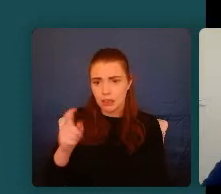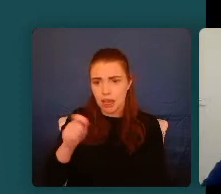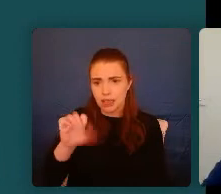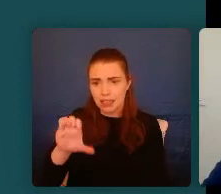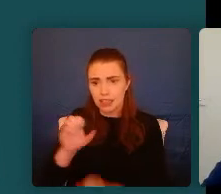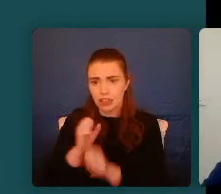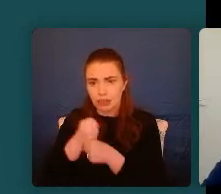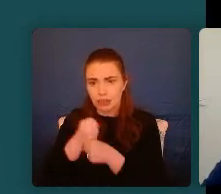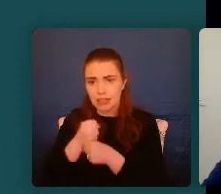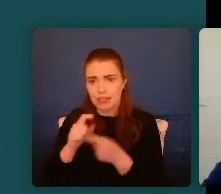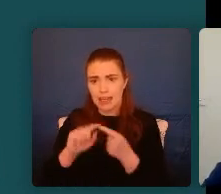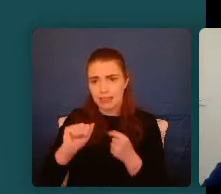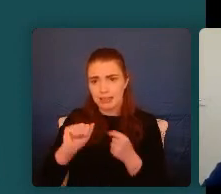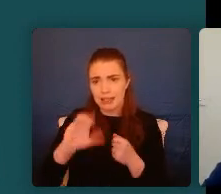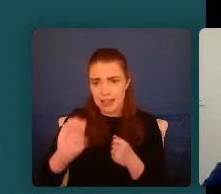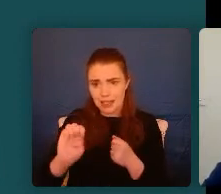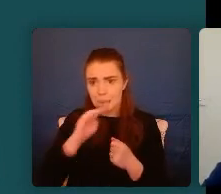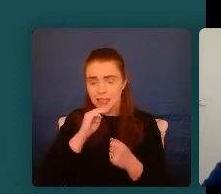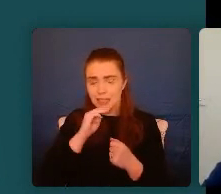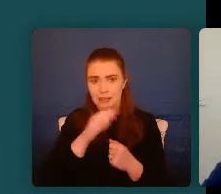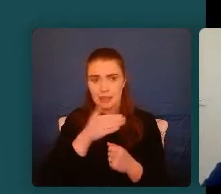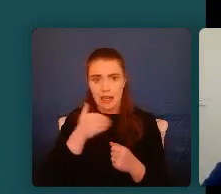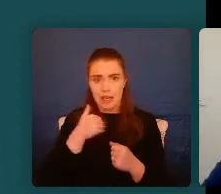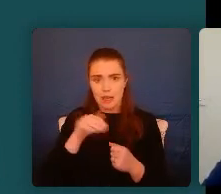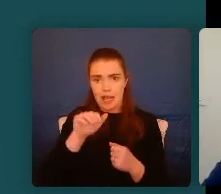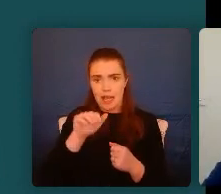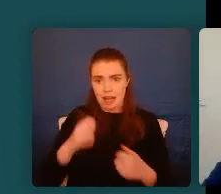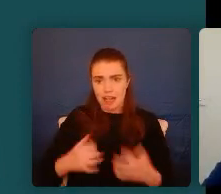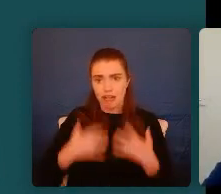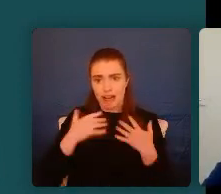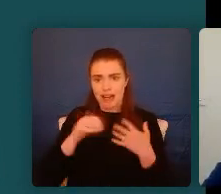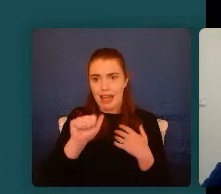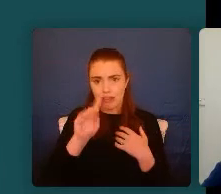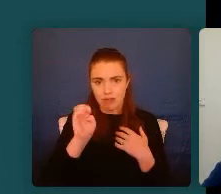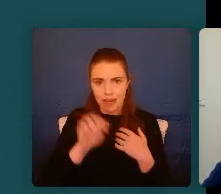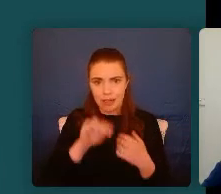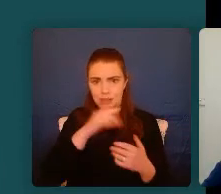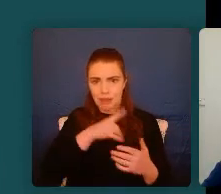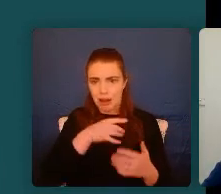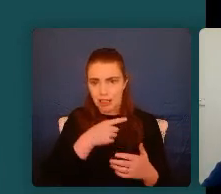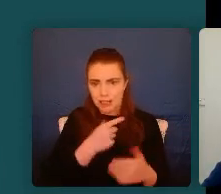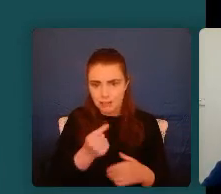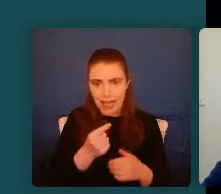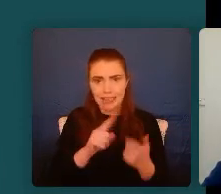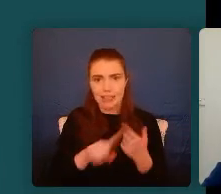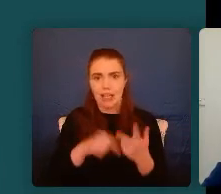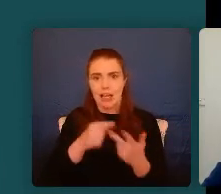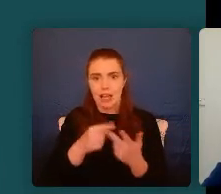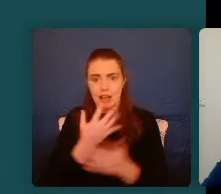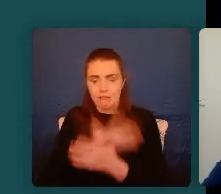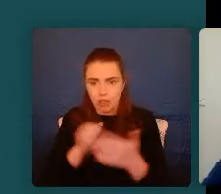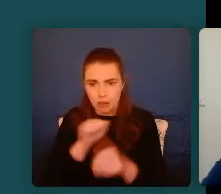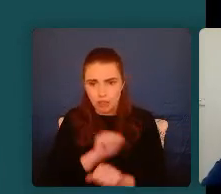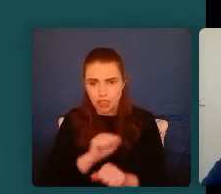So our heart rate increases, our blood pressure and our energy increases because we need to be responding to the threat